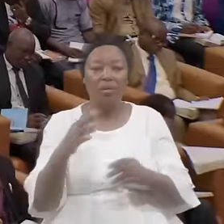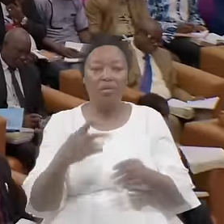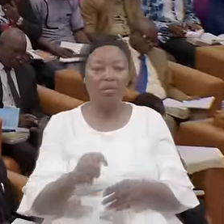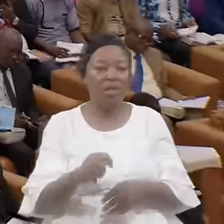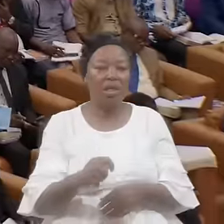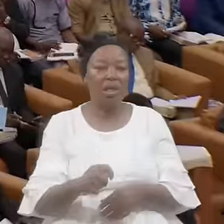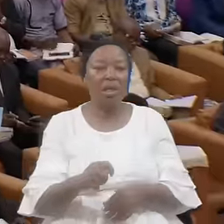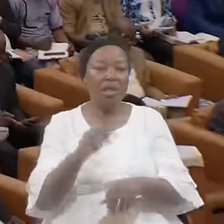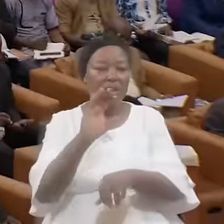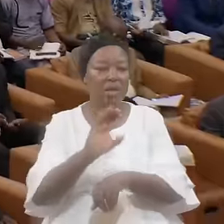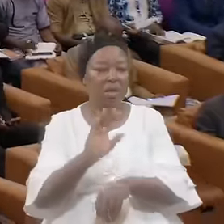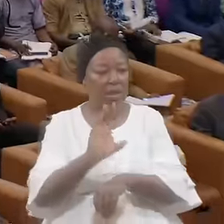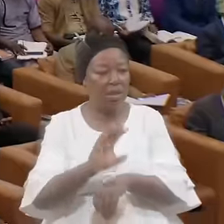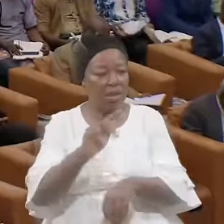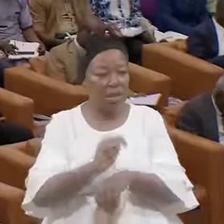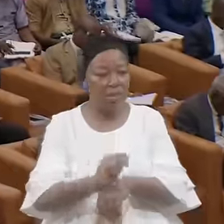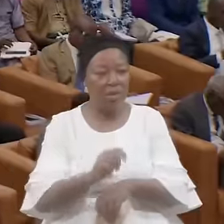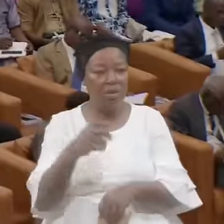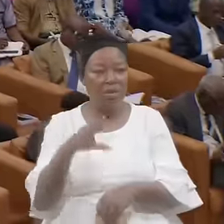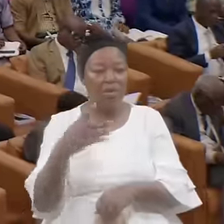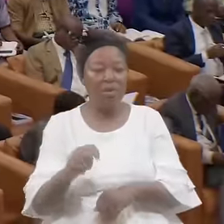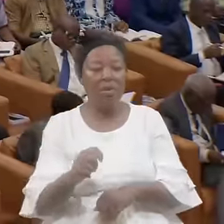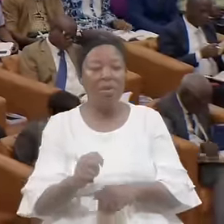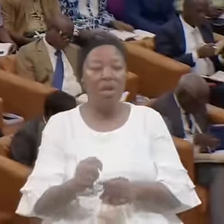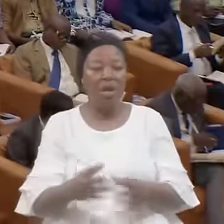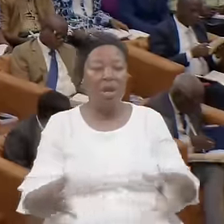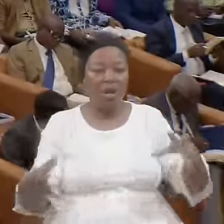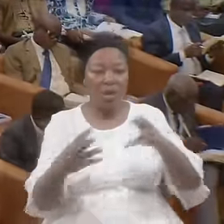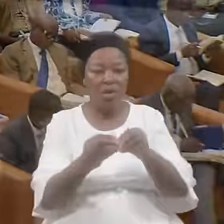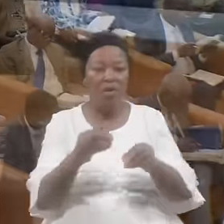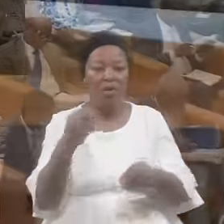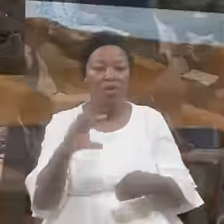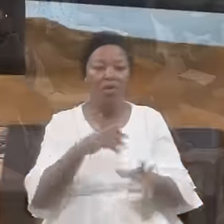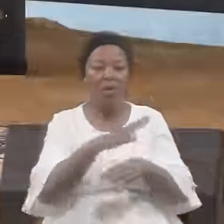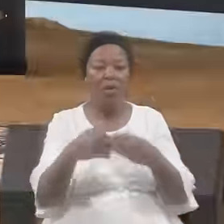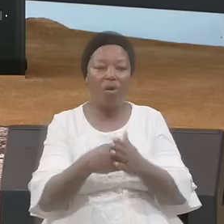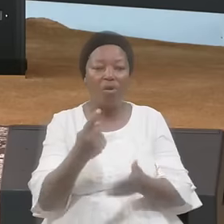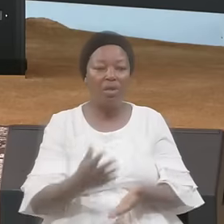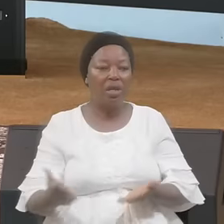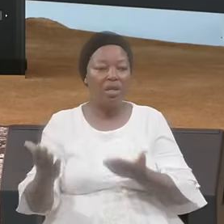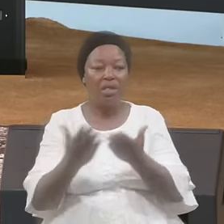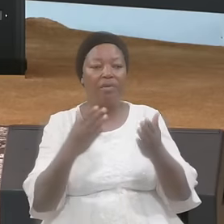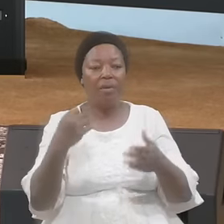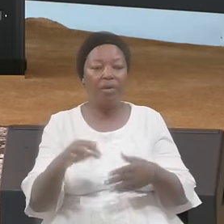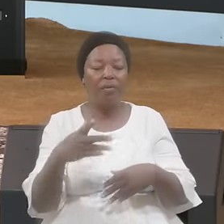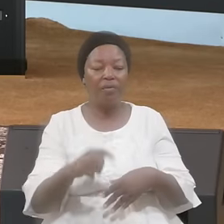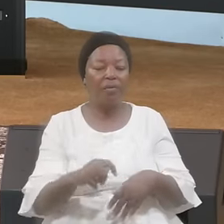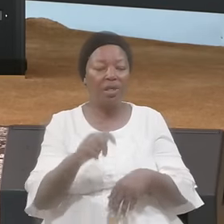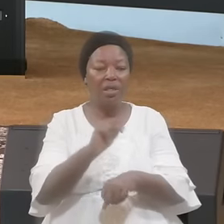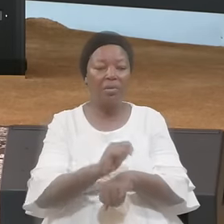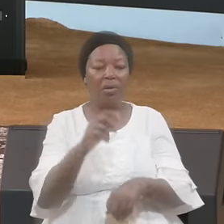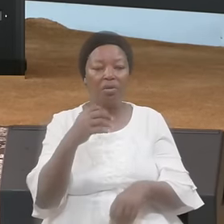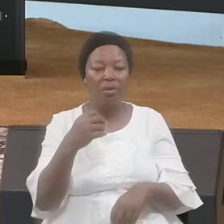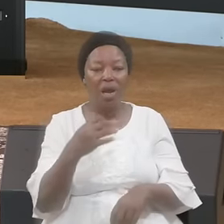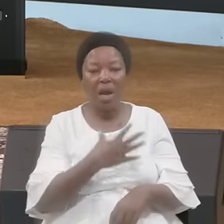tabernacle Of the congregation For all the service Of the tabernacle